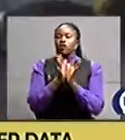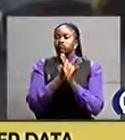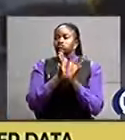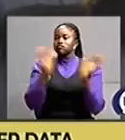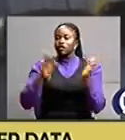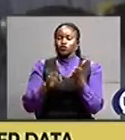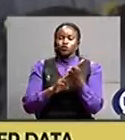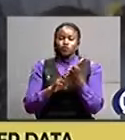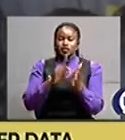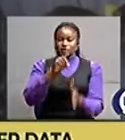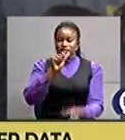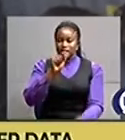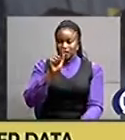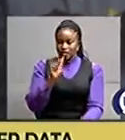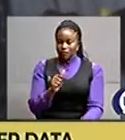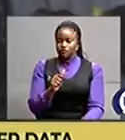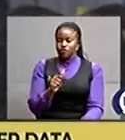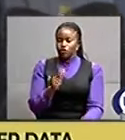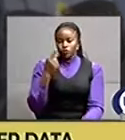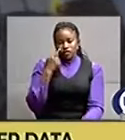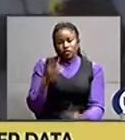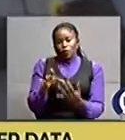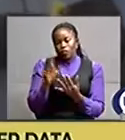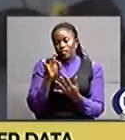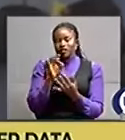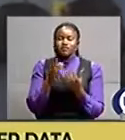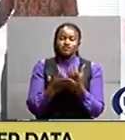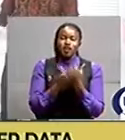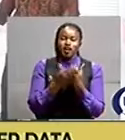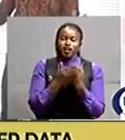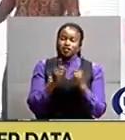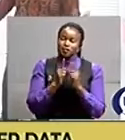on alternative care and target groups.